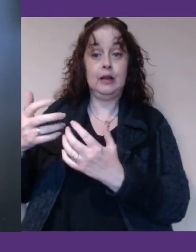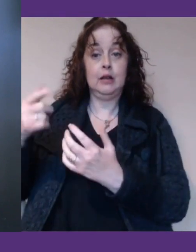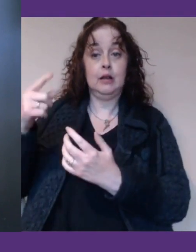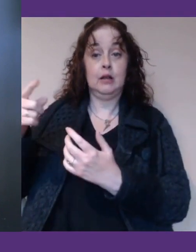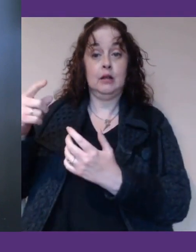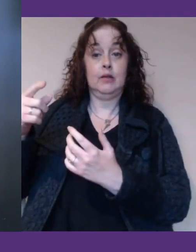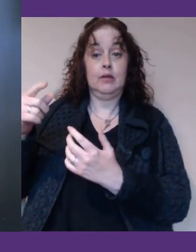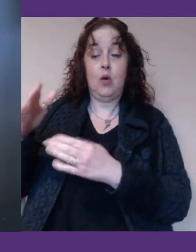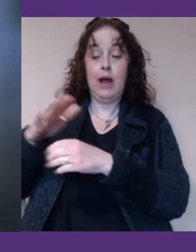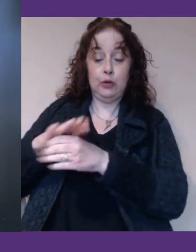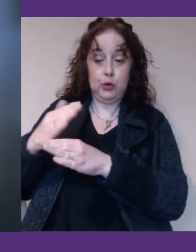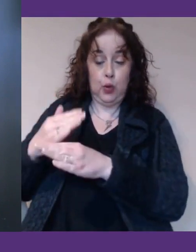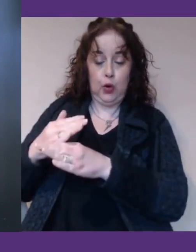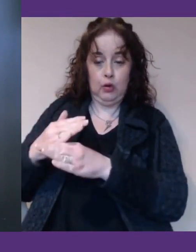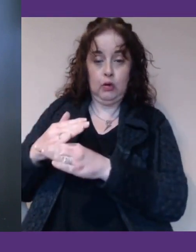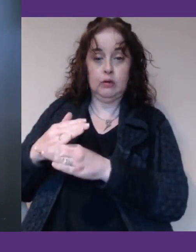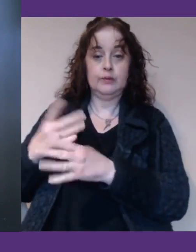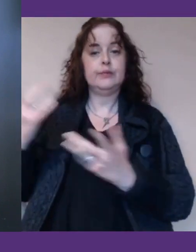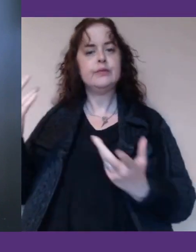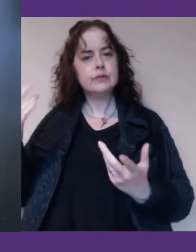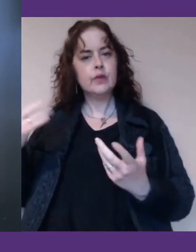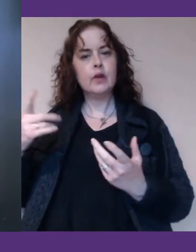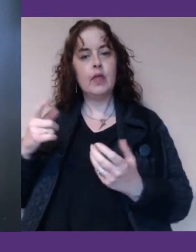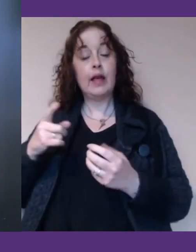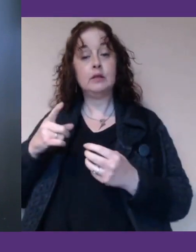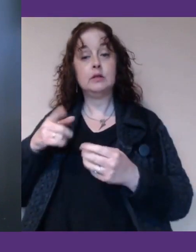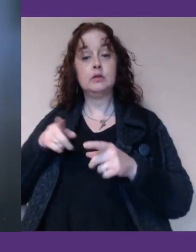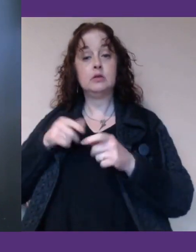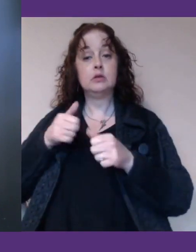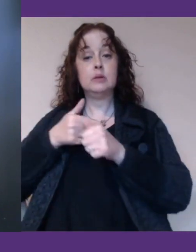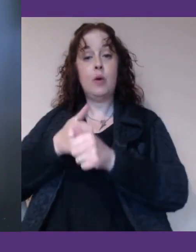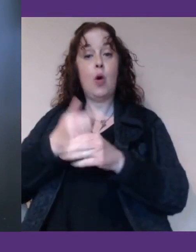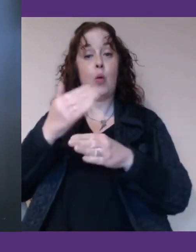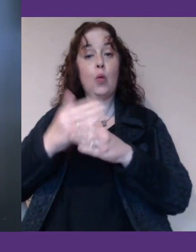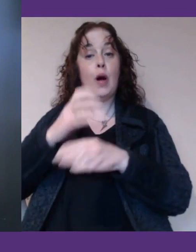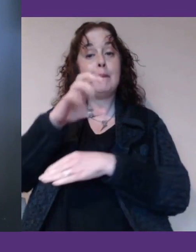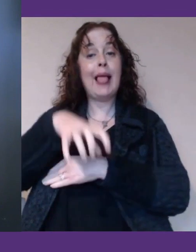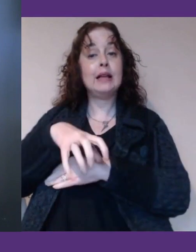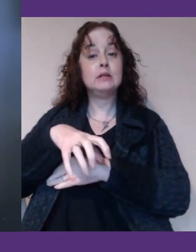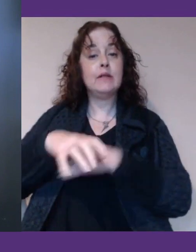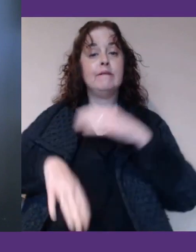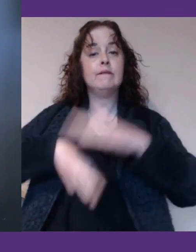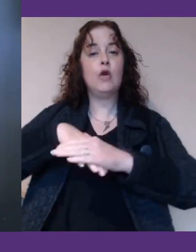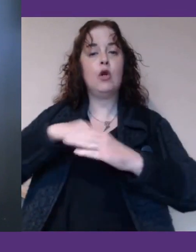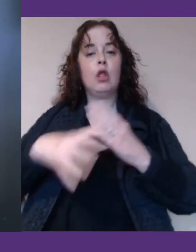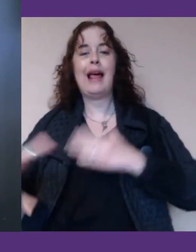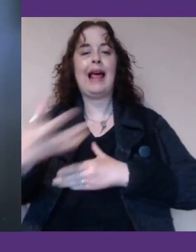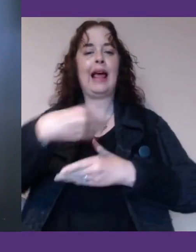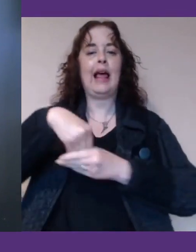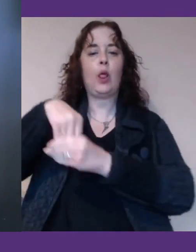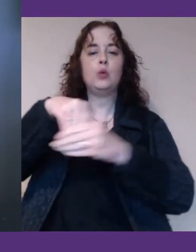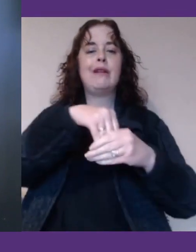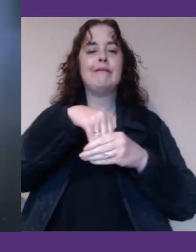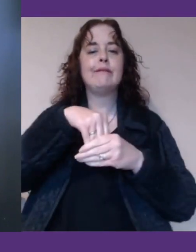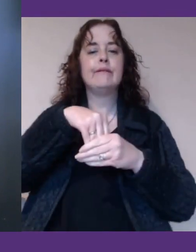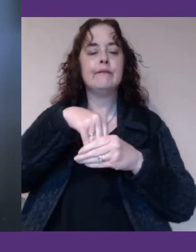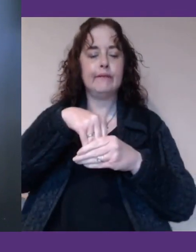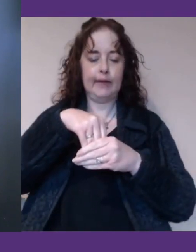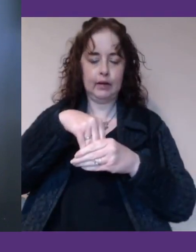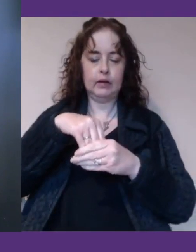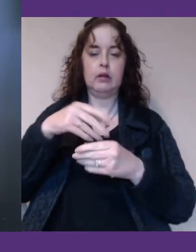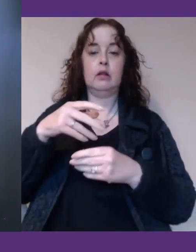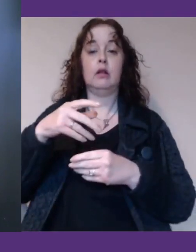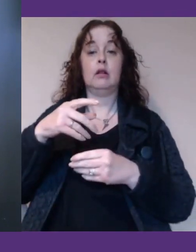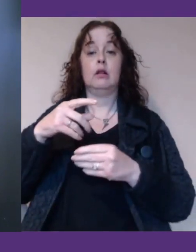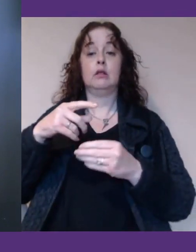really supporting workplaces in becoming fully inclusive to move forward. So that's both policy, employment